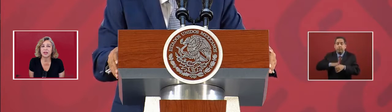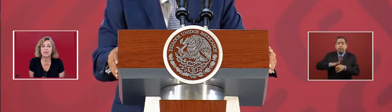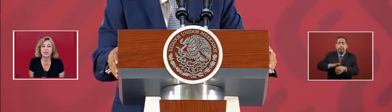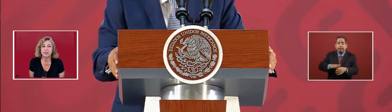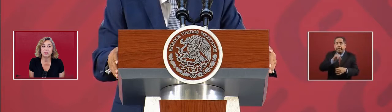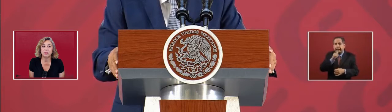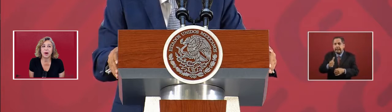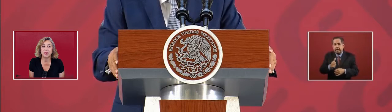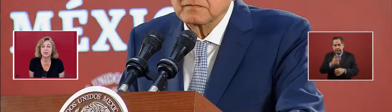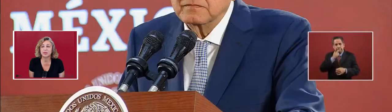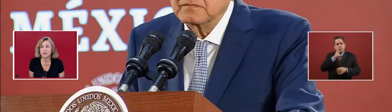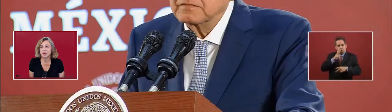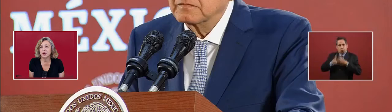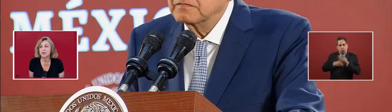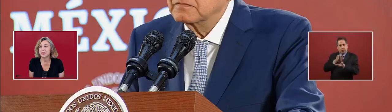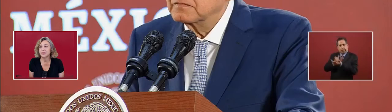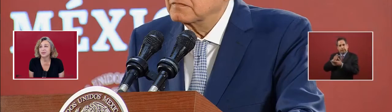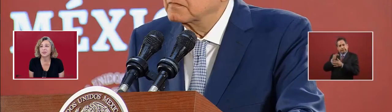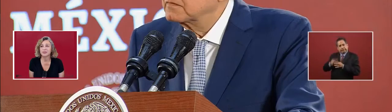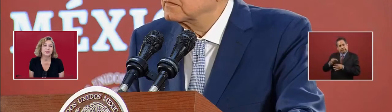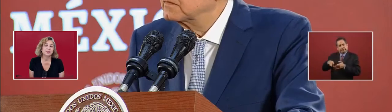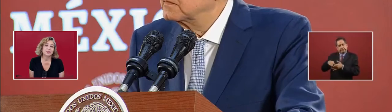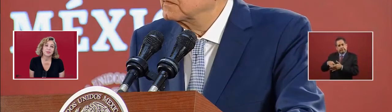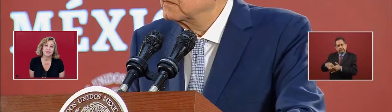won't even cover the potholes in the road.